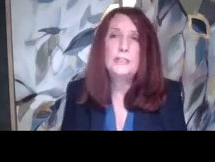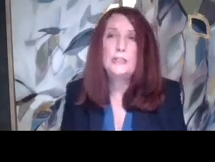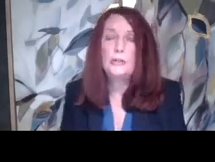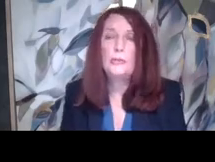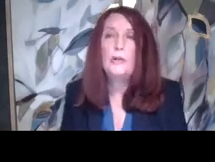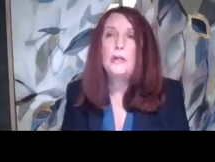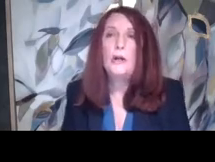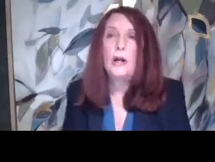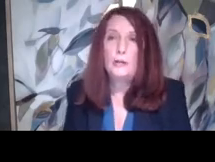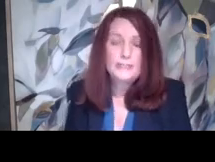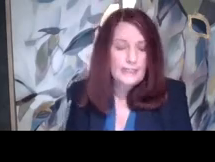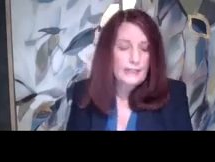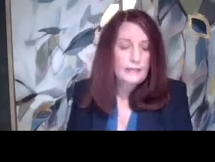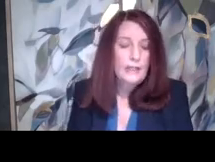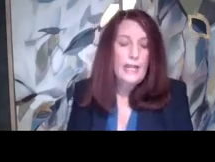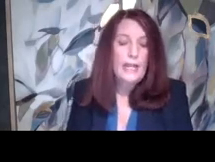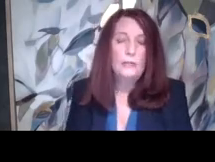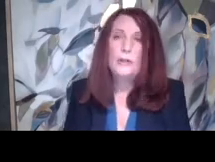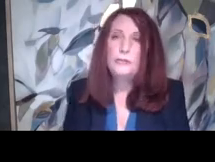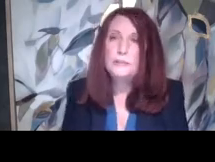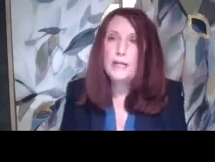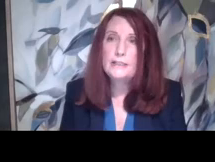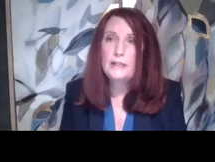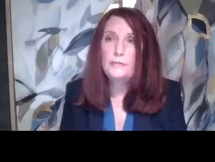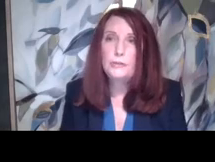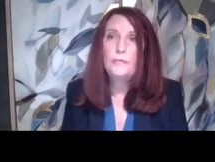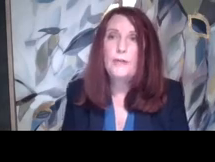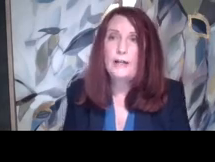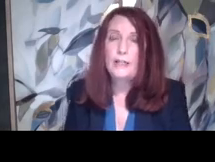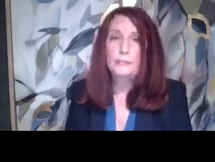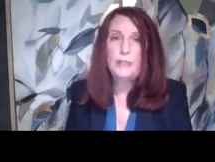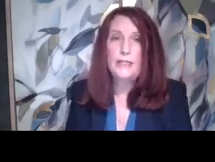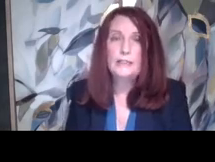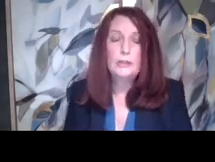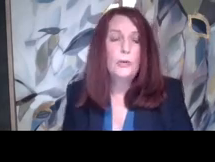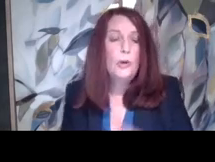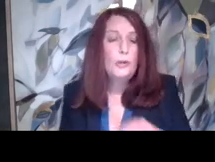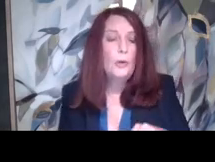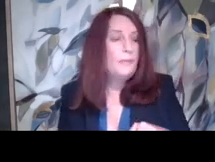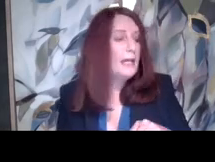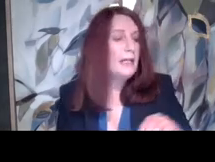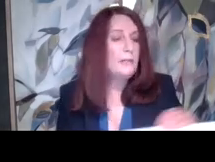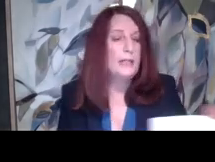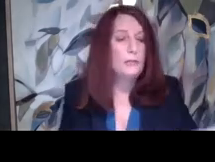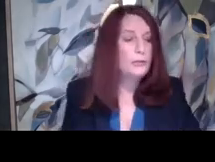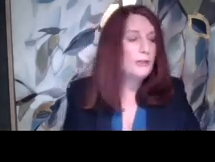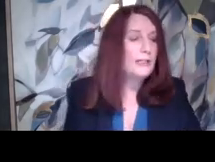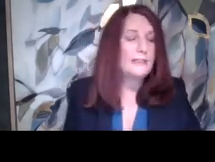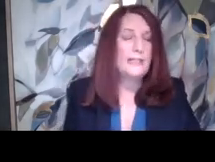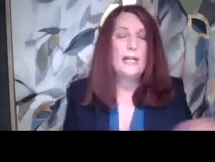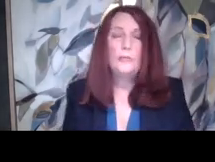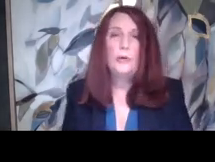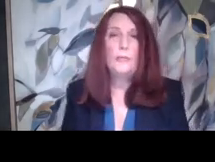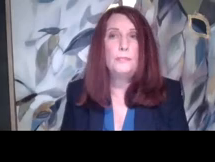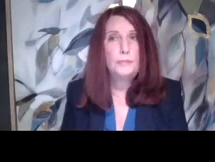agency to seek. And what to expect if you do file a complaint. So, we hope that anybody who's joining